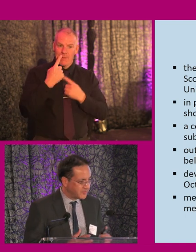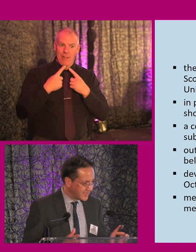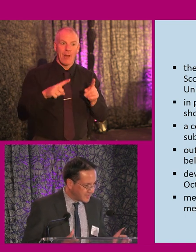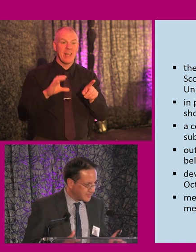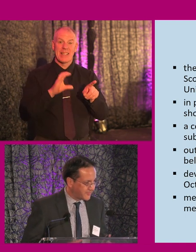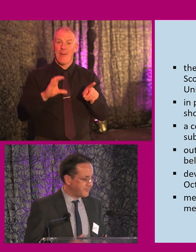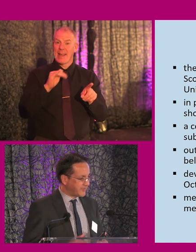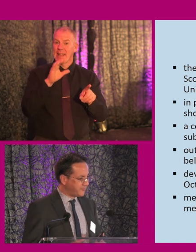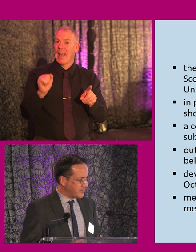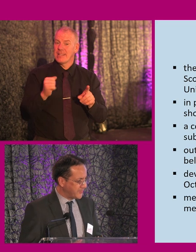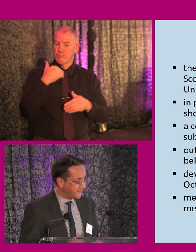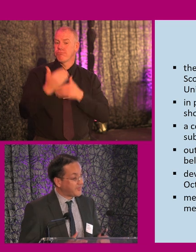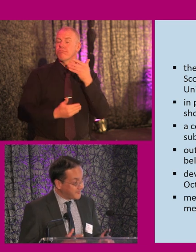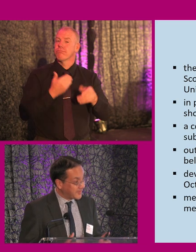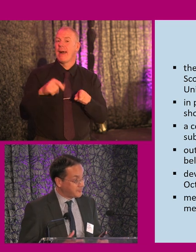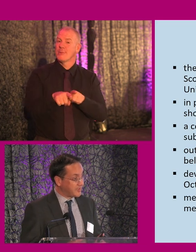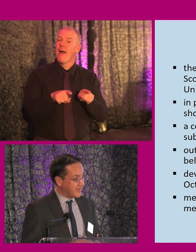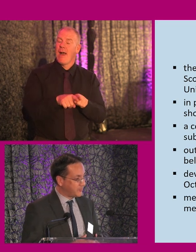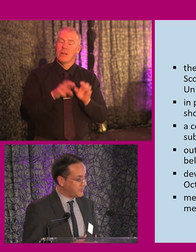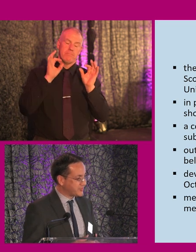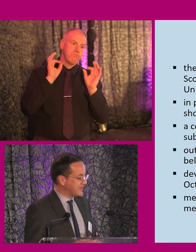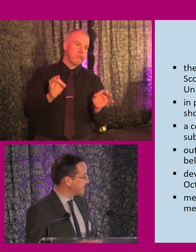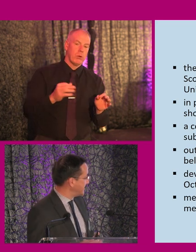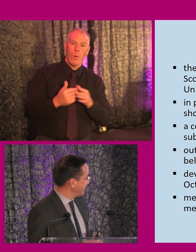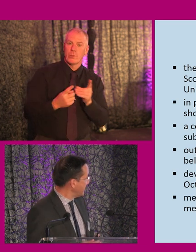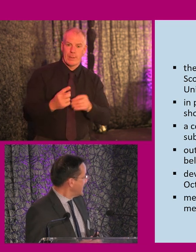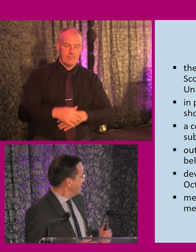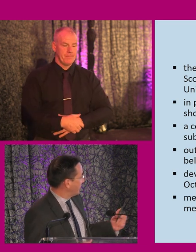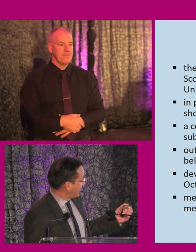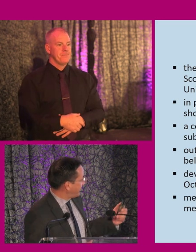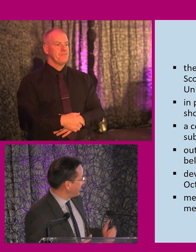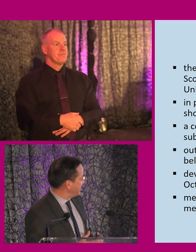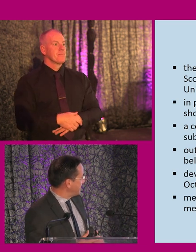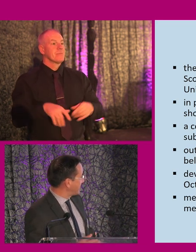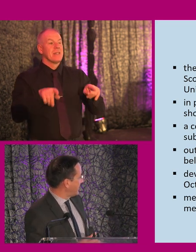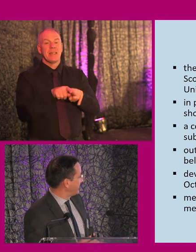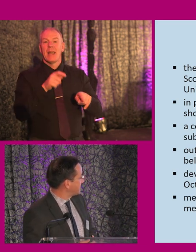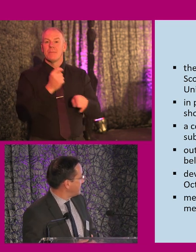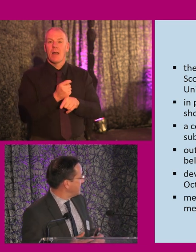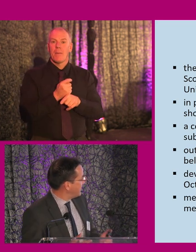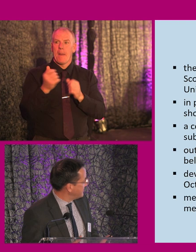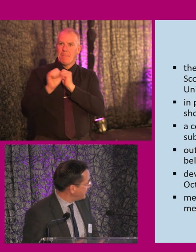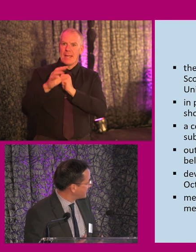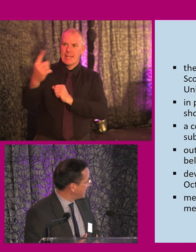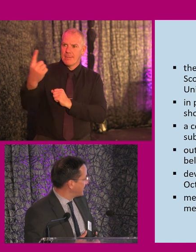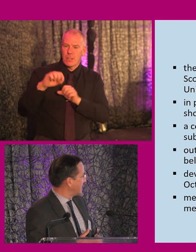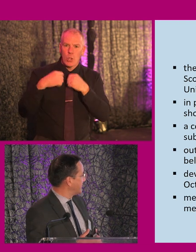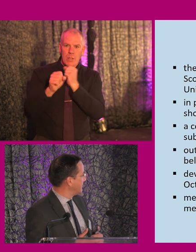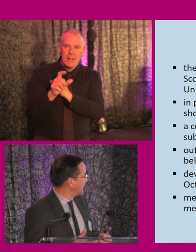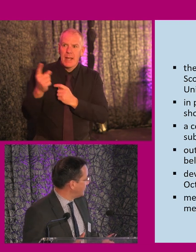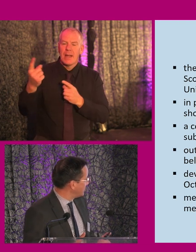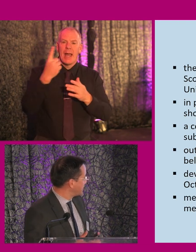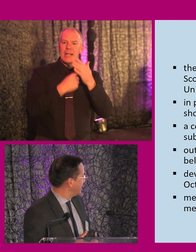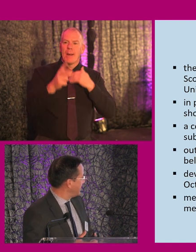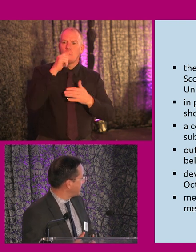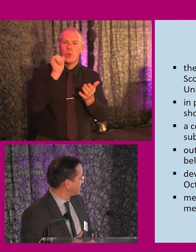spoke very favourably about what we were trying to do. Also a fair bit of media coverage. So the independent newspaper covered the